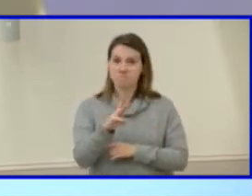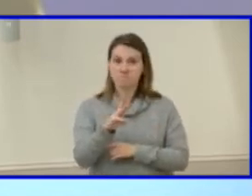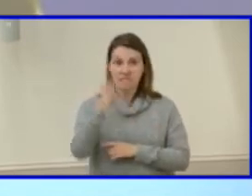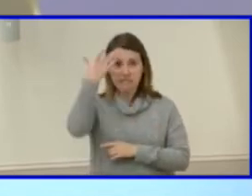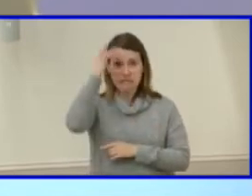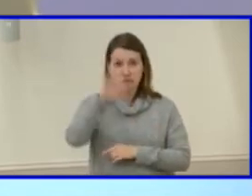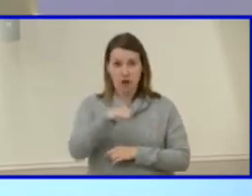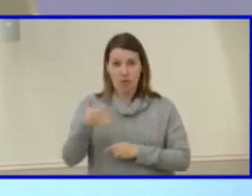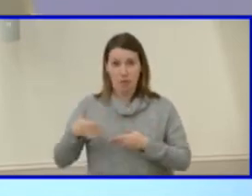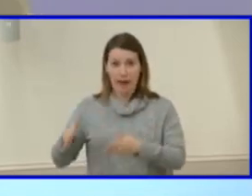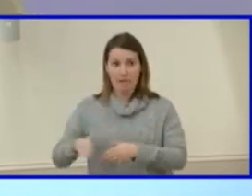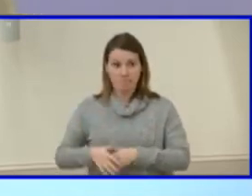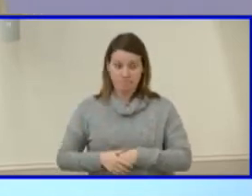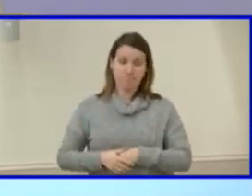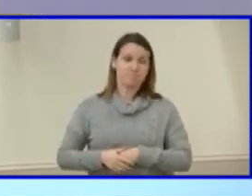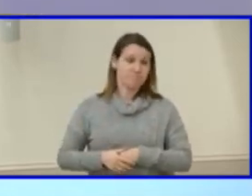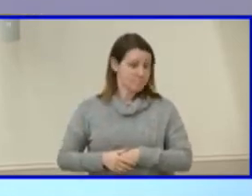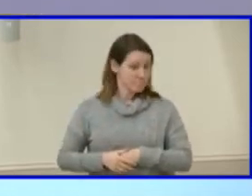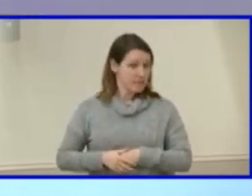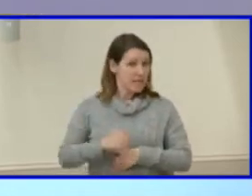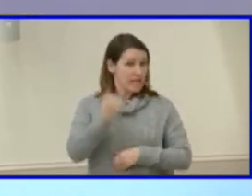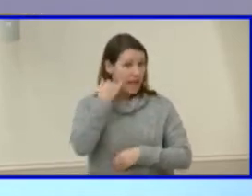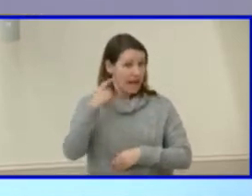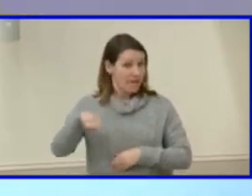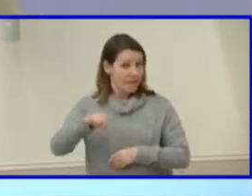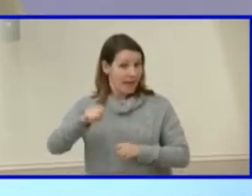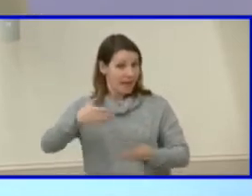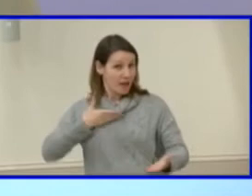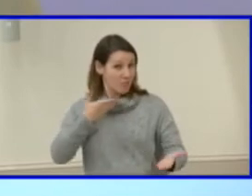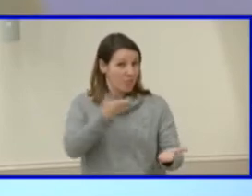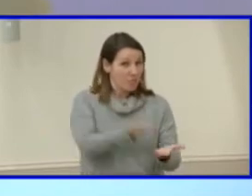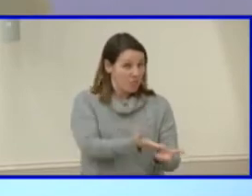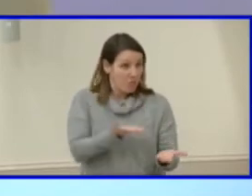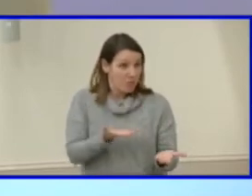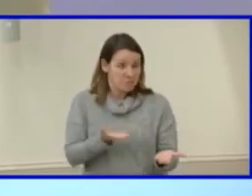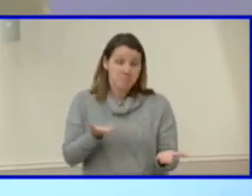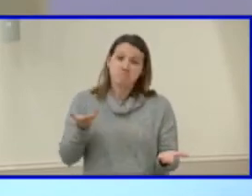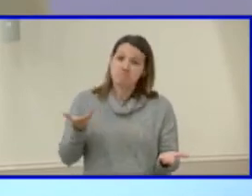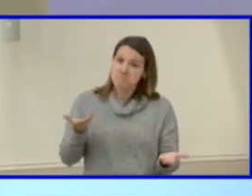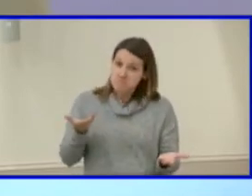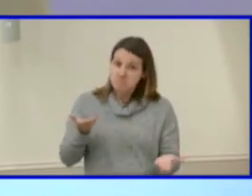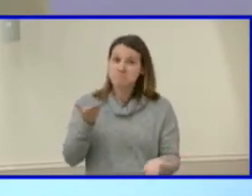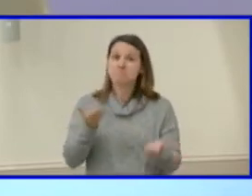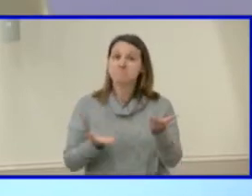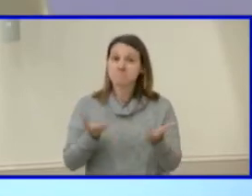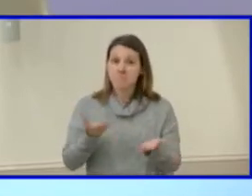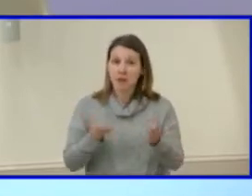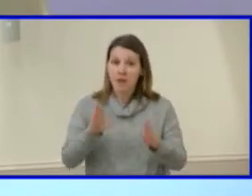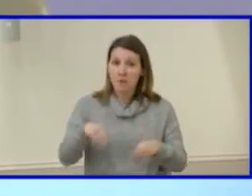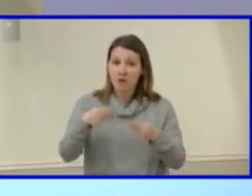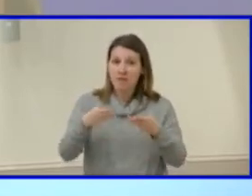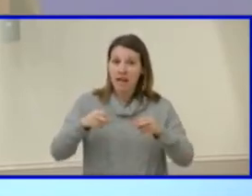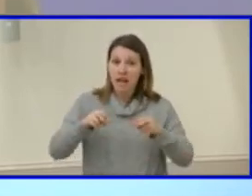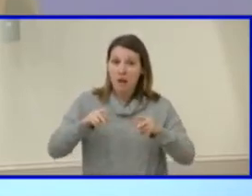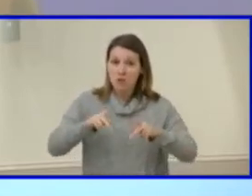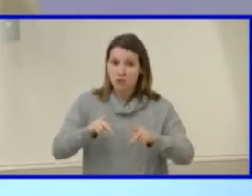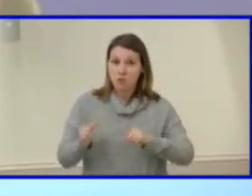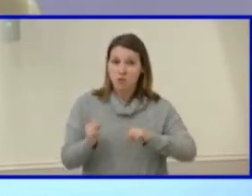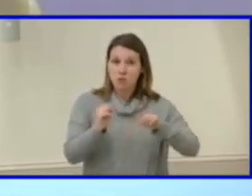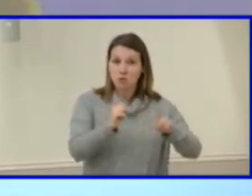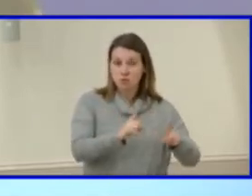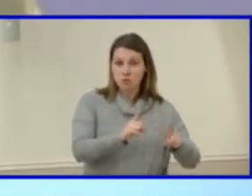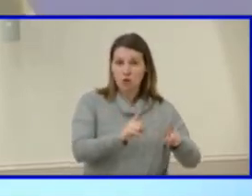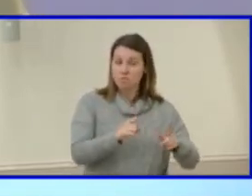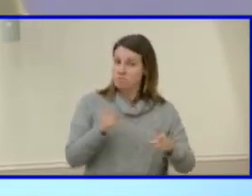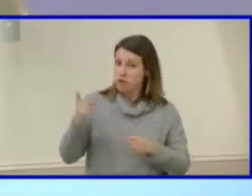ways. And if they have the ability to show that, it might give them that opportunity they were otherwise missing. Have y'all